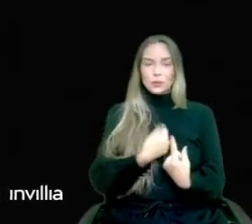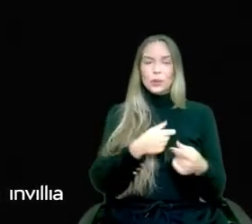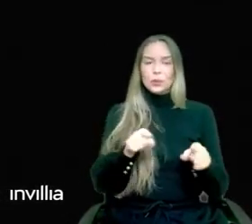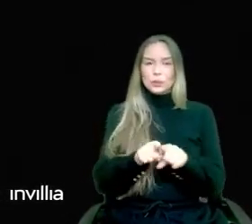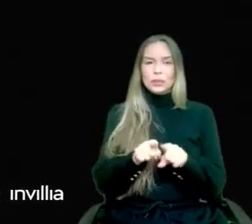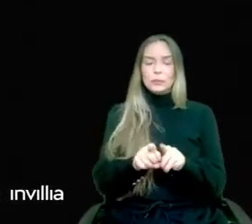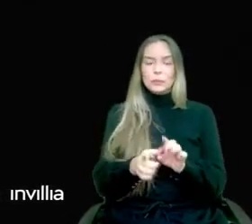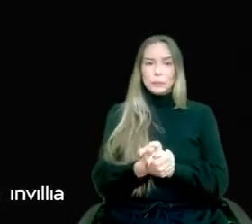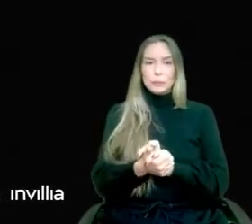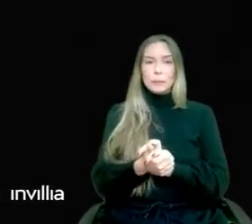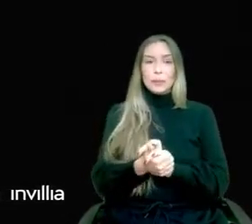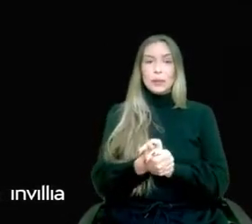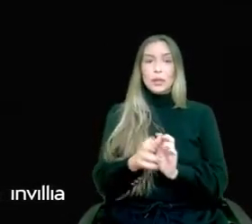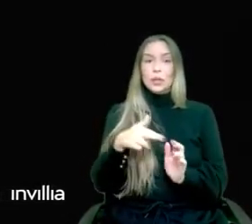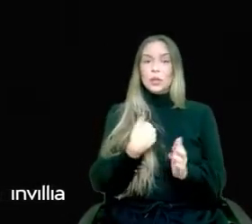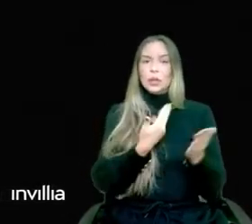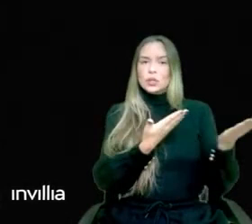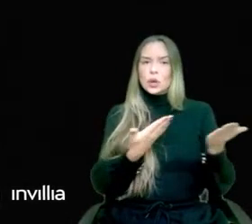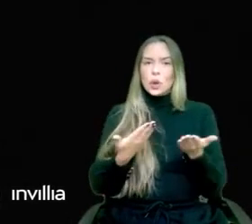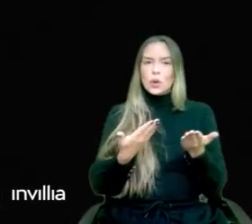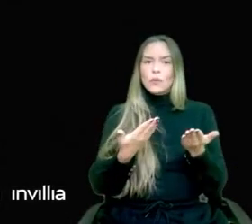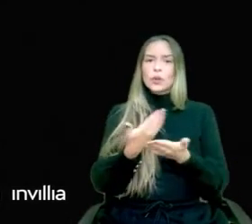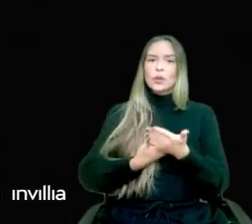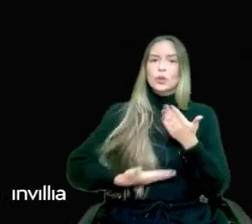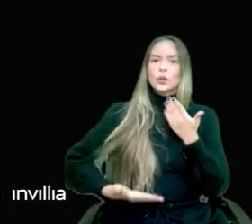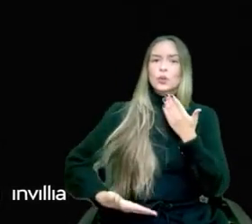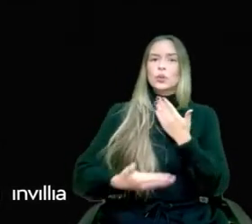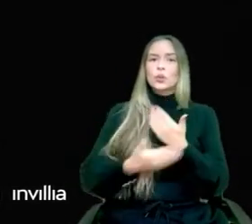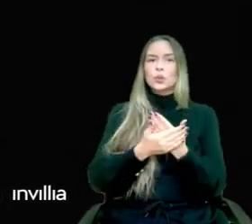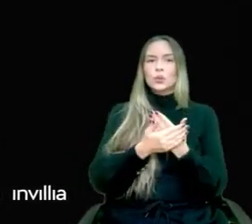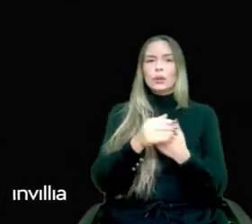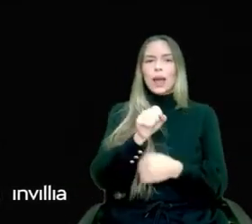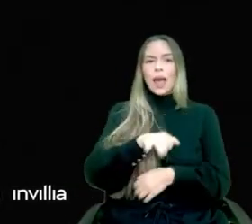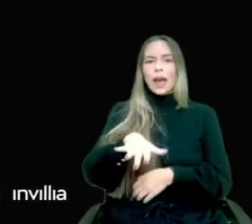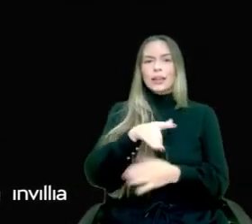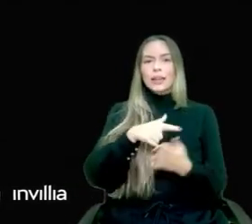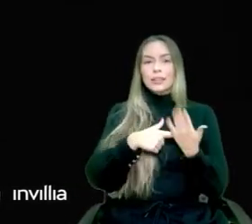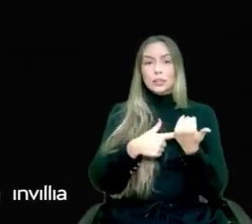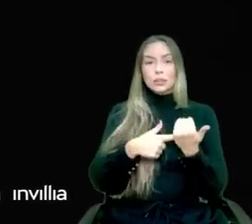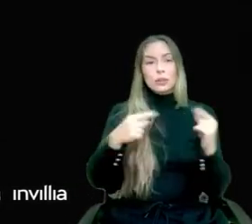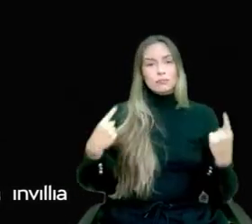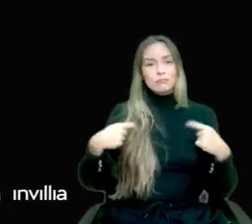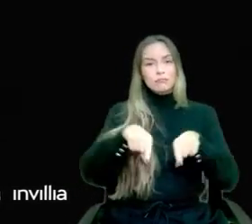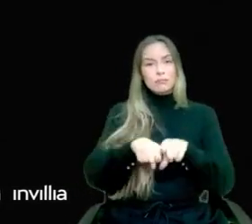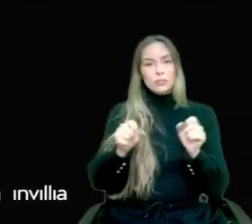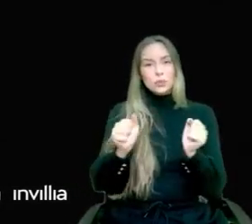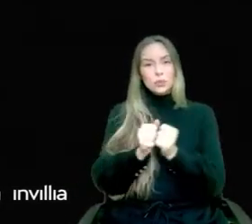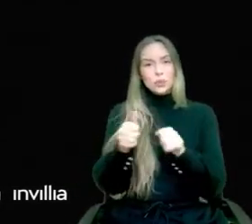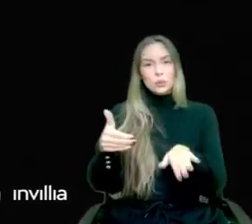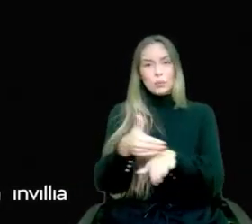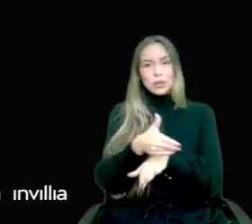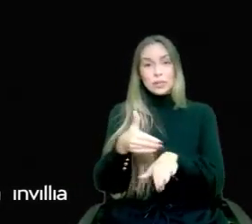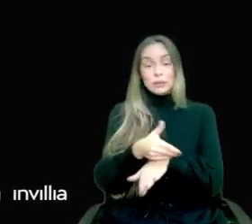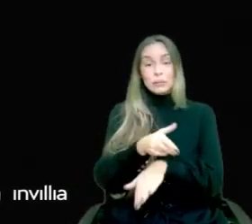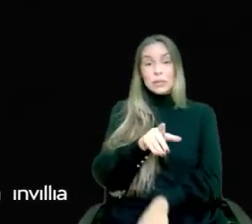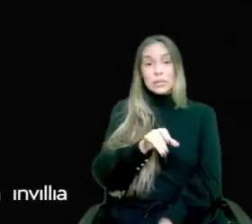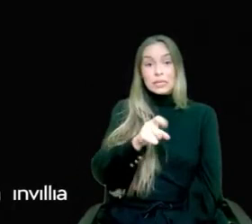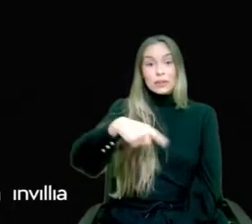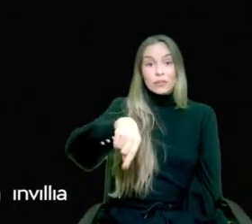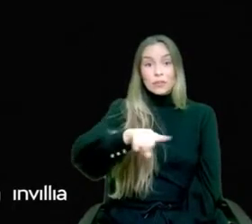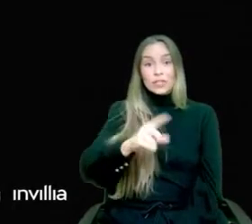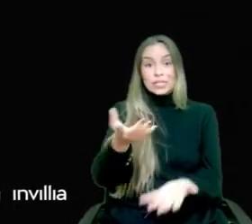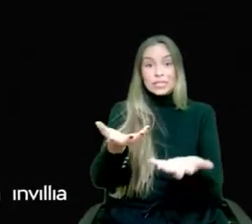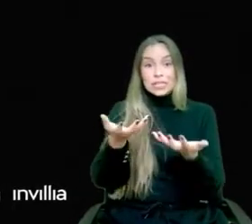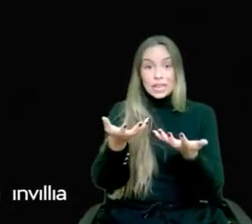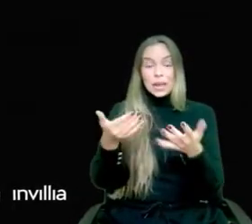inviting the whole tech sector to be part of that too. If you want to be part of this,